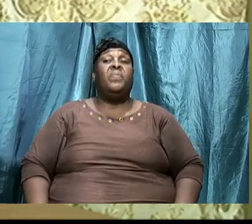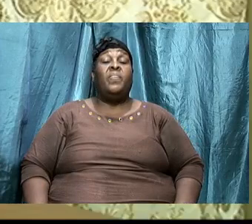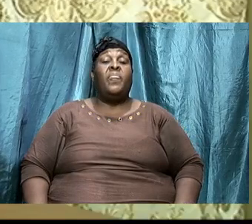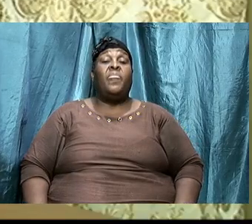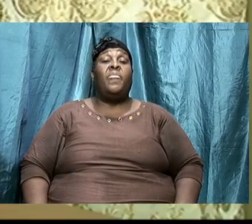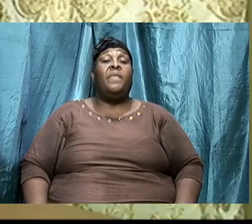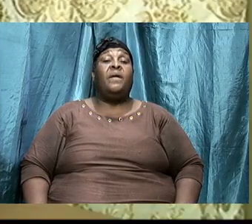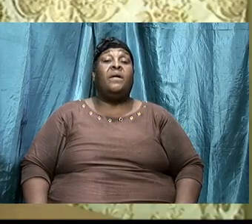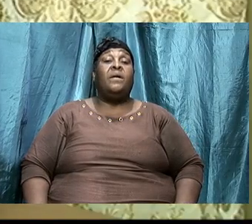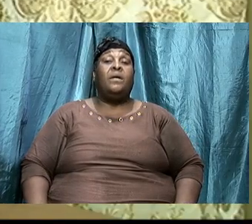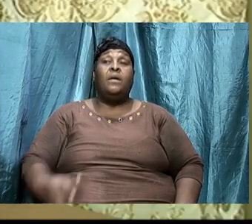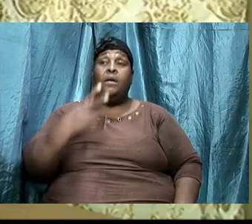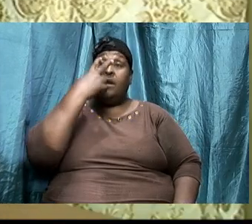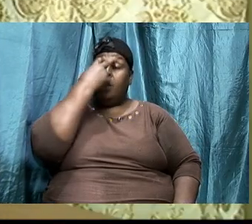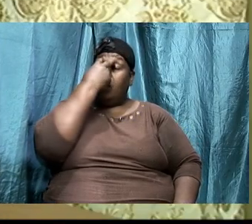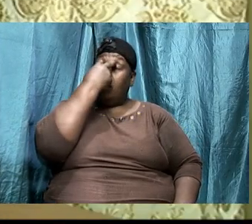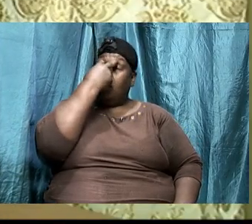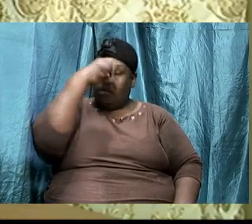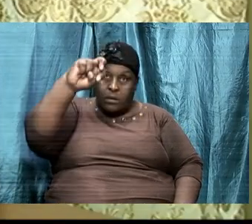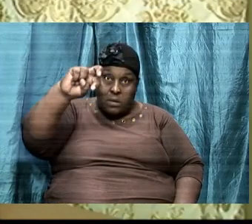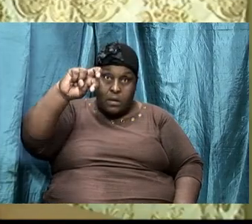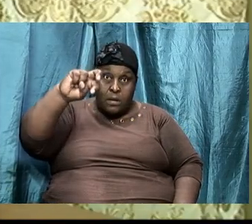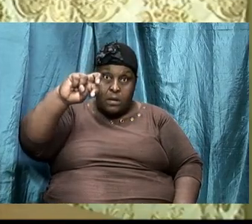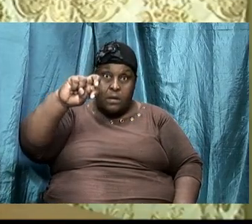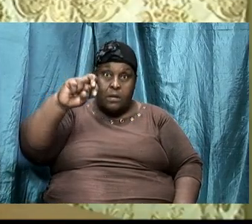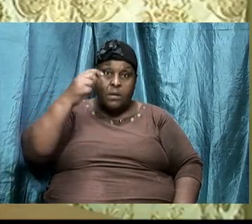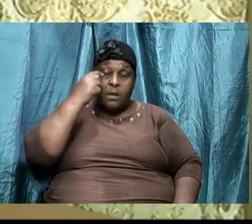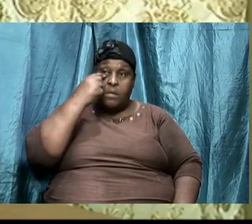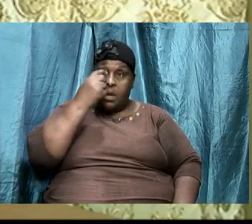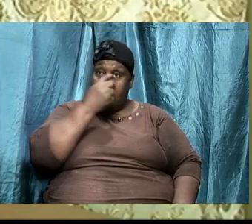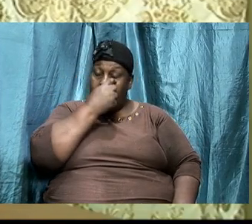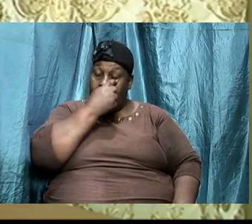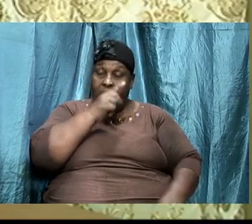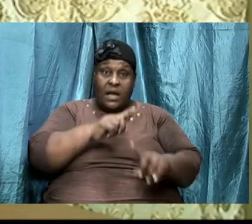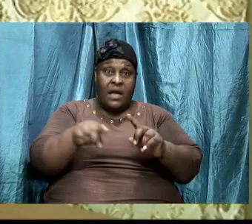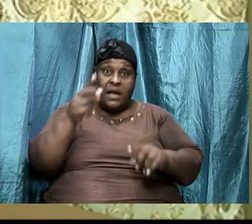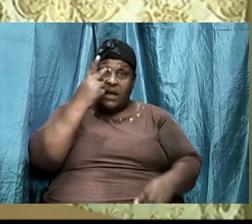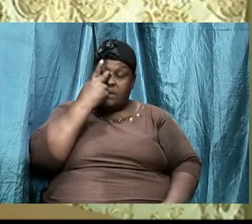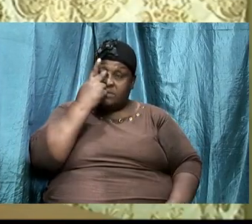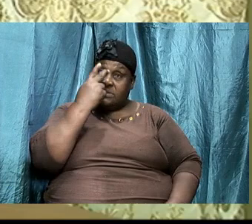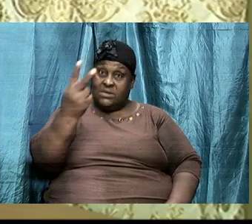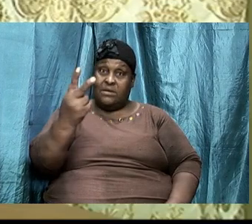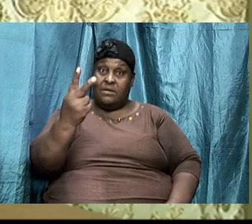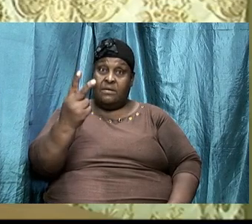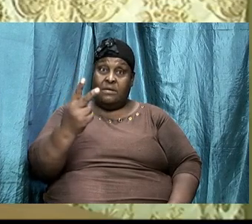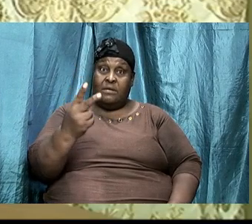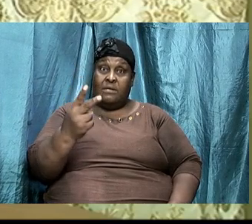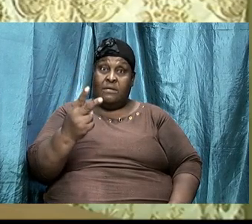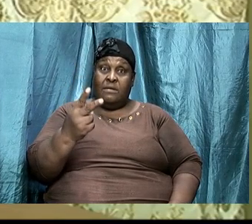they put out his eyes so I can't see anymore can't see in the spirit